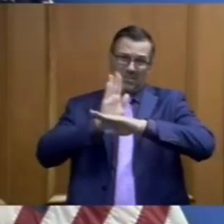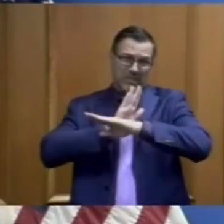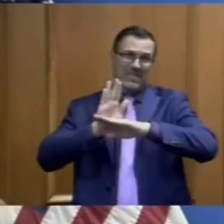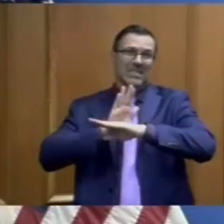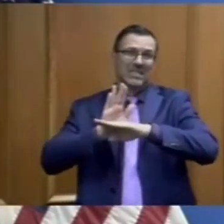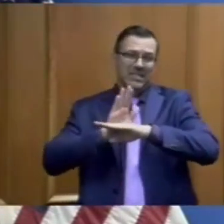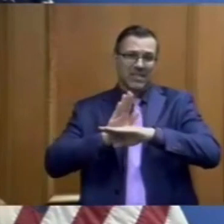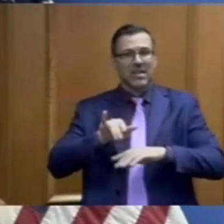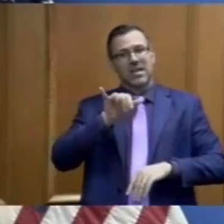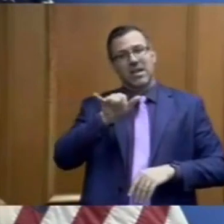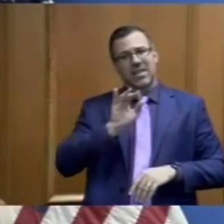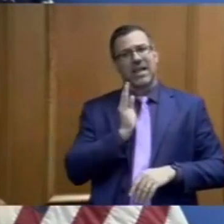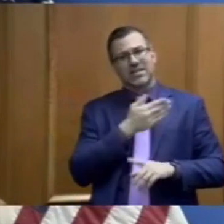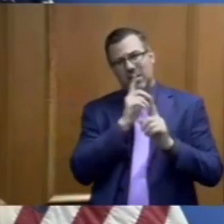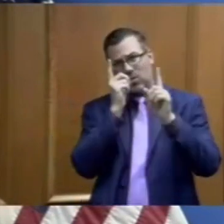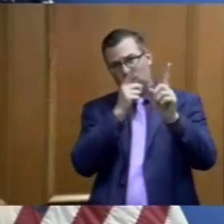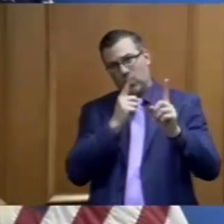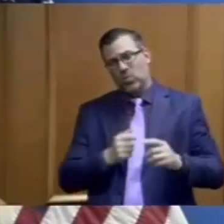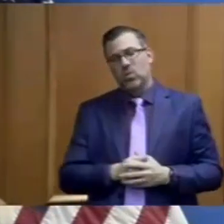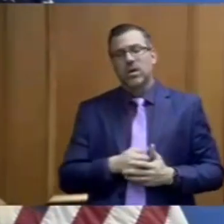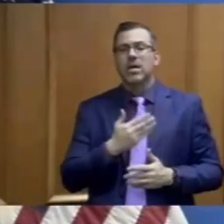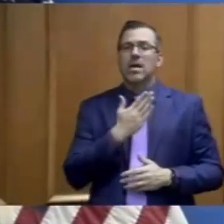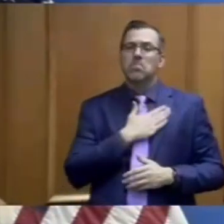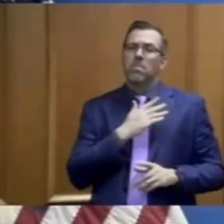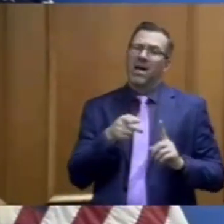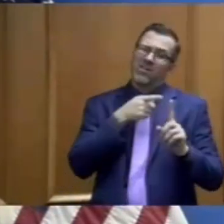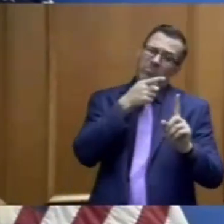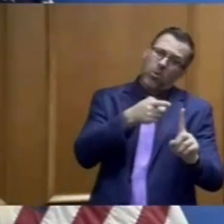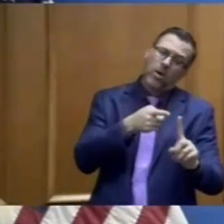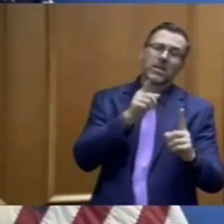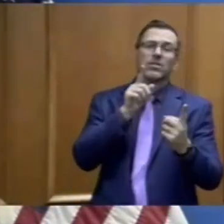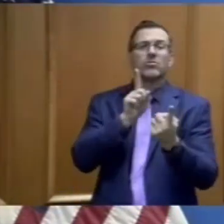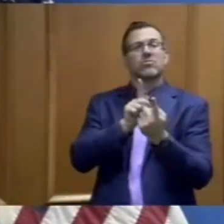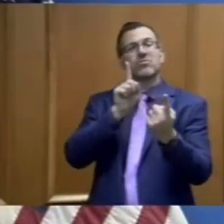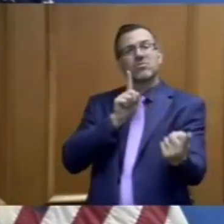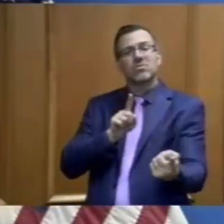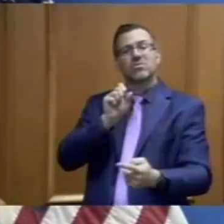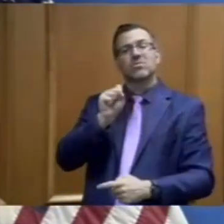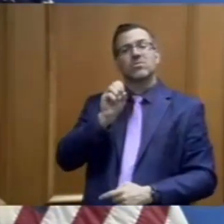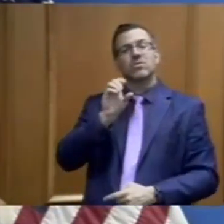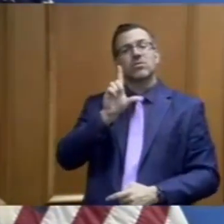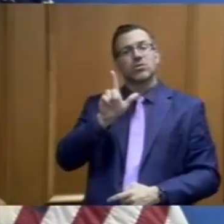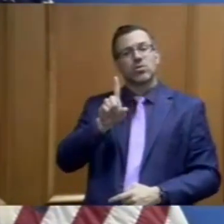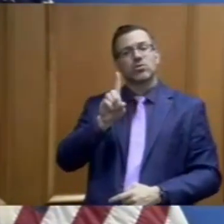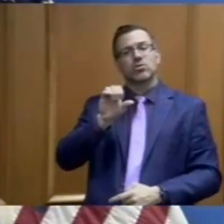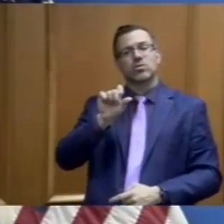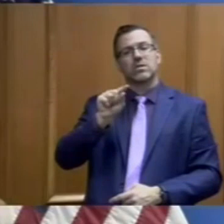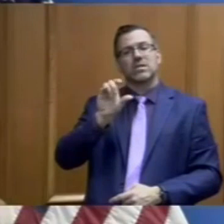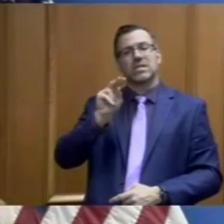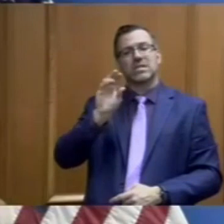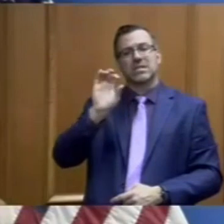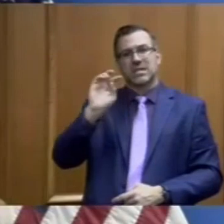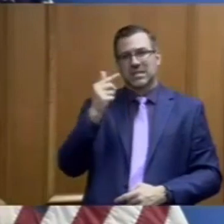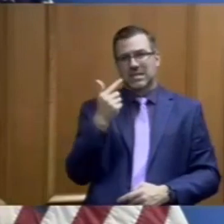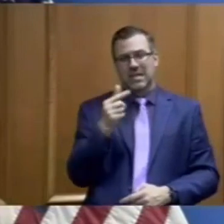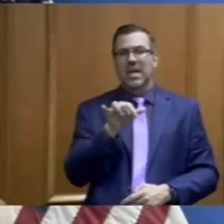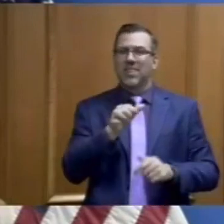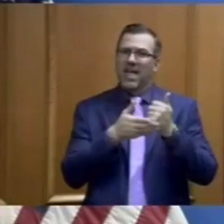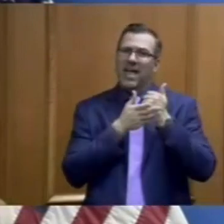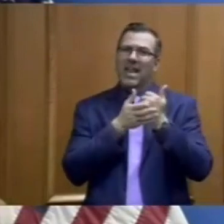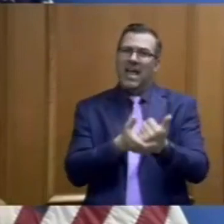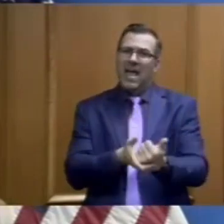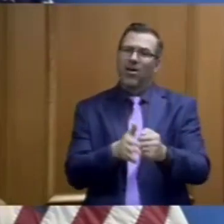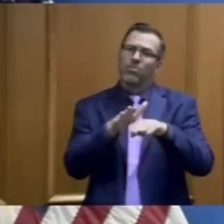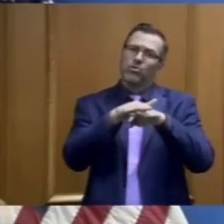effort is. The message is that social distancing is what has slowed the spread of this virus and contained